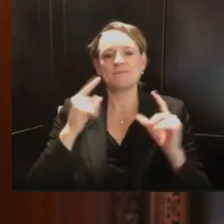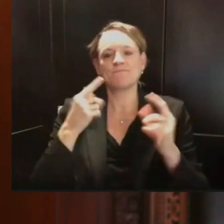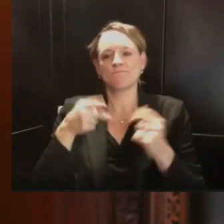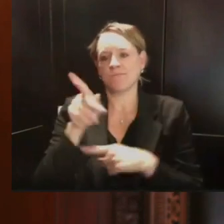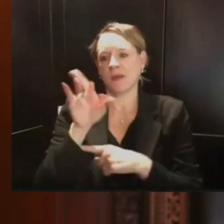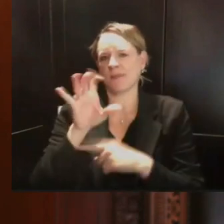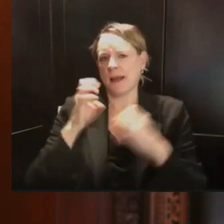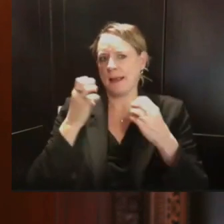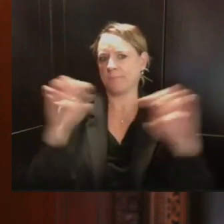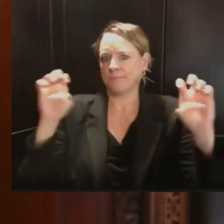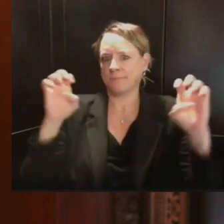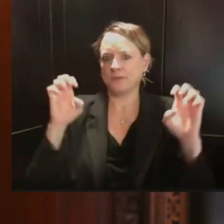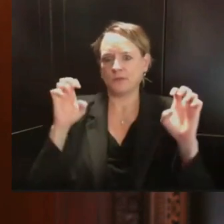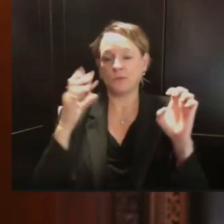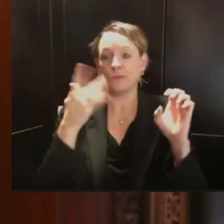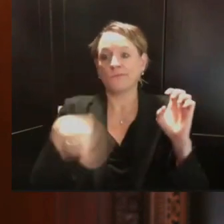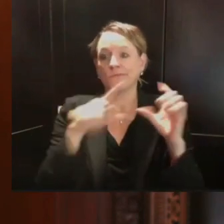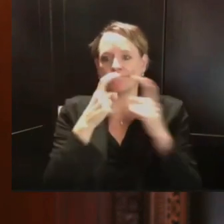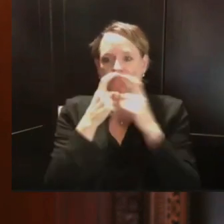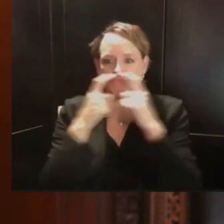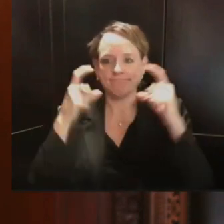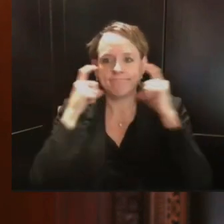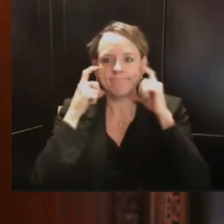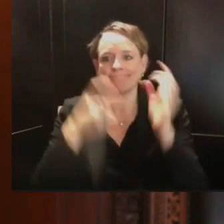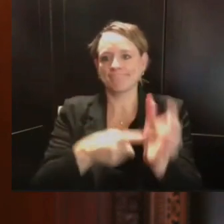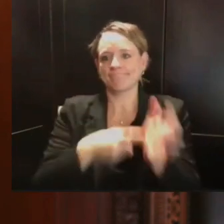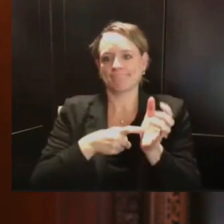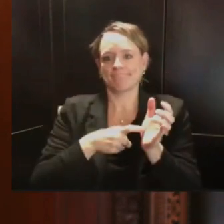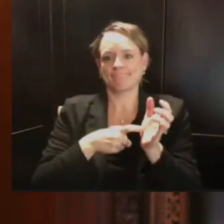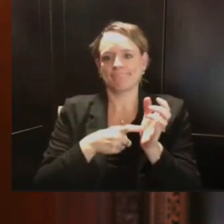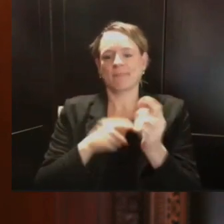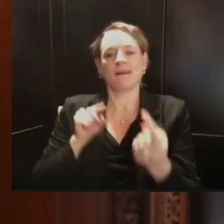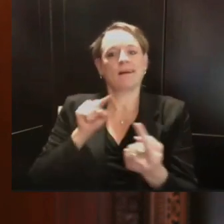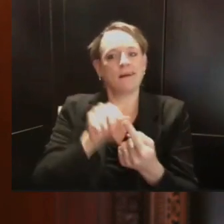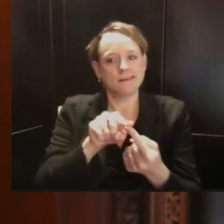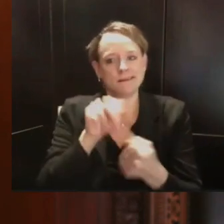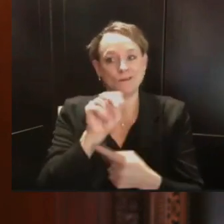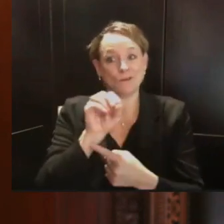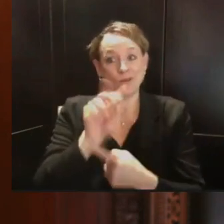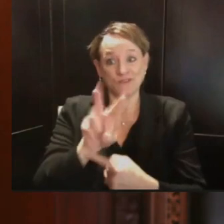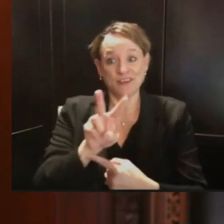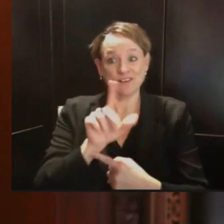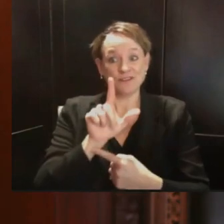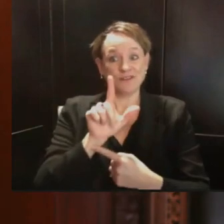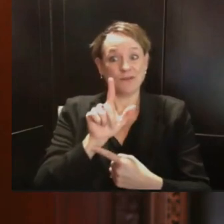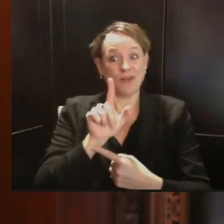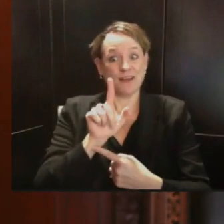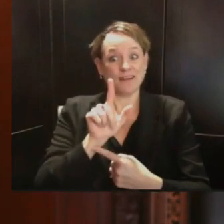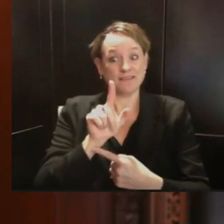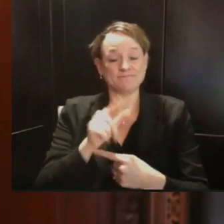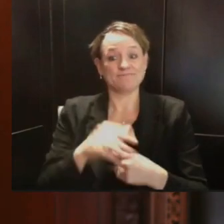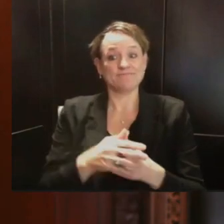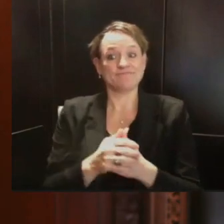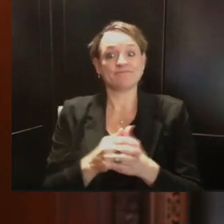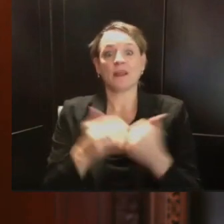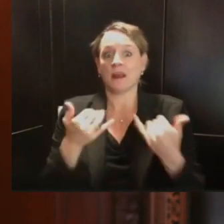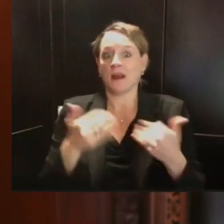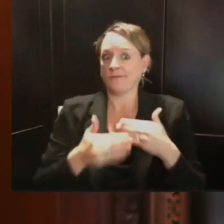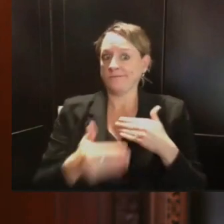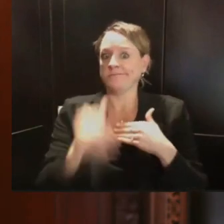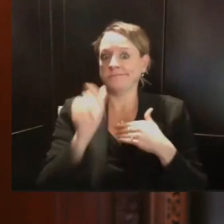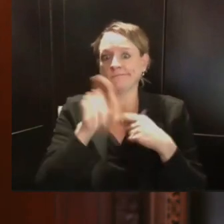November 21st. Folks, we're facing a new and dangerous phase of the COVID-19 pandemic here in Wisconsin.